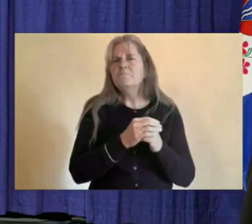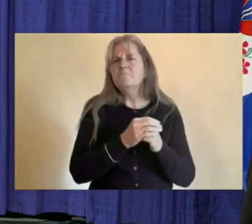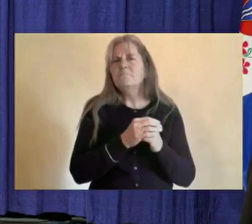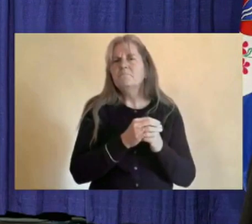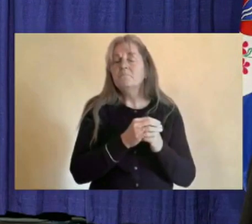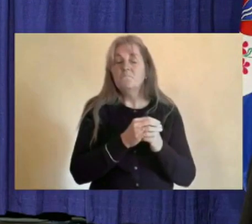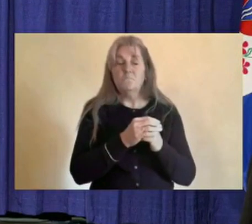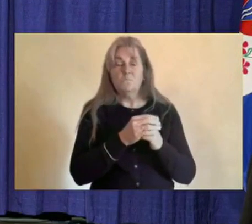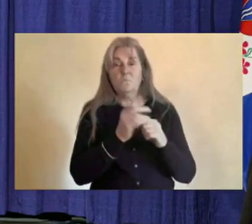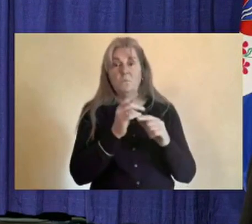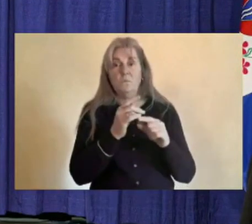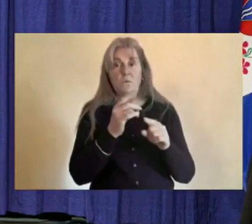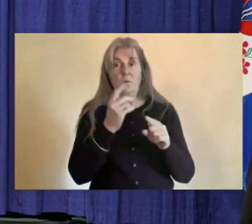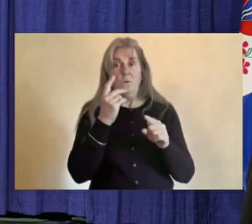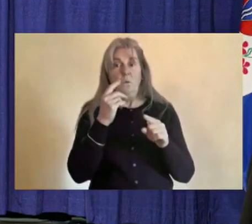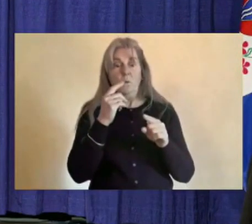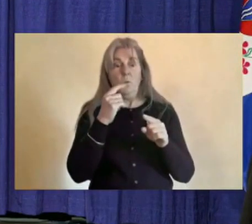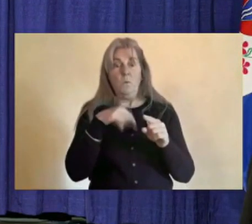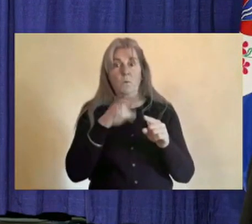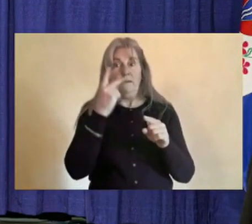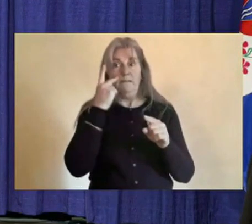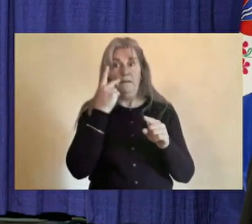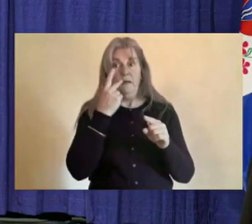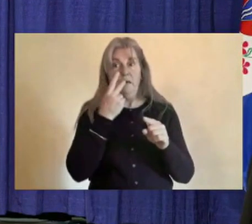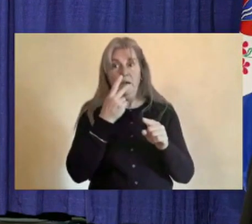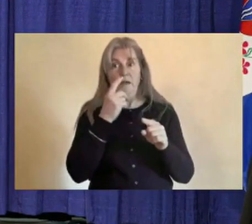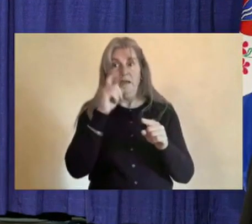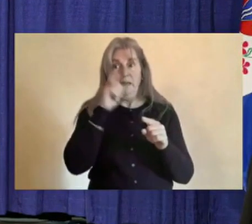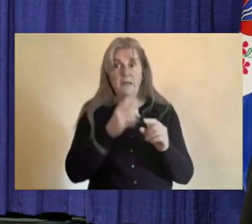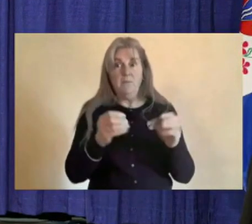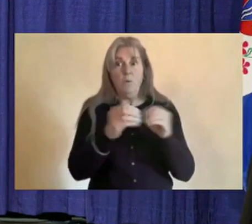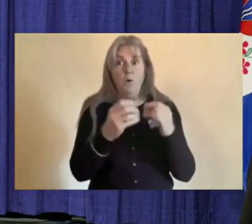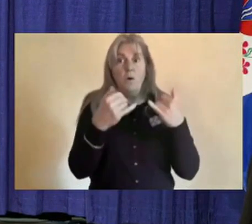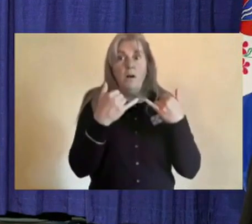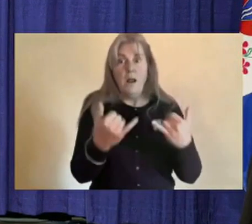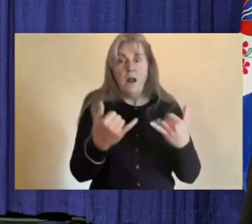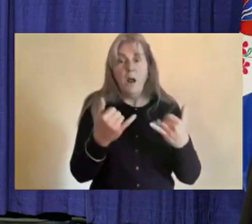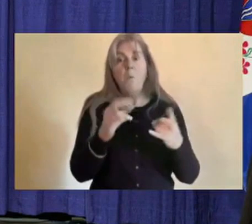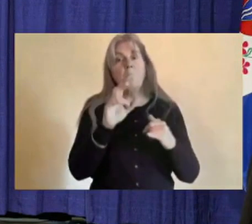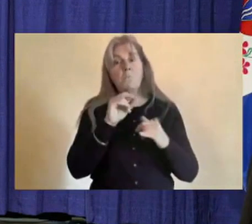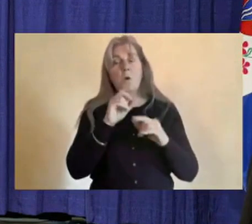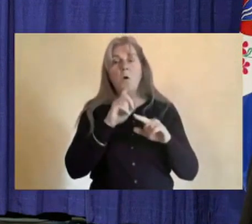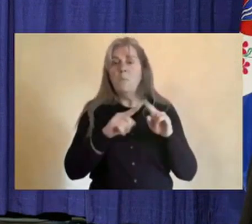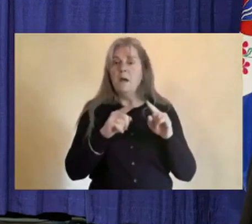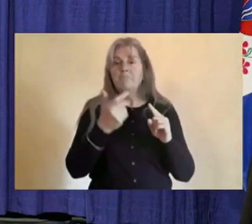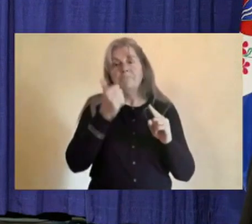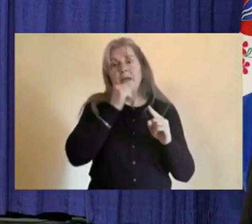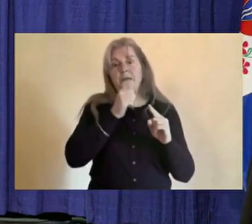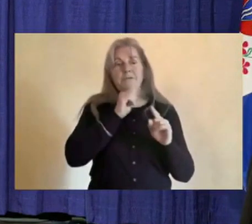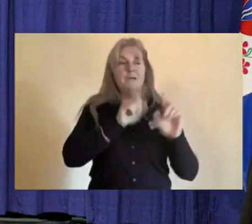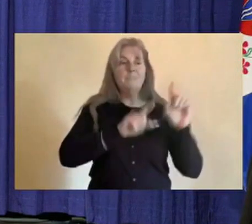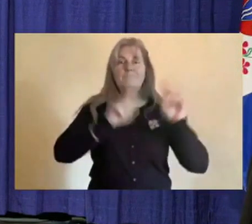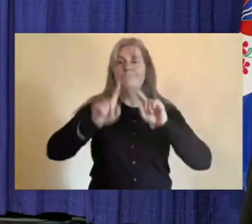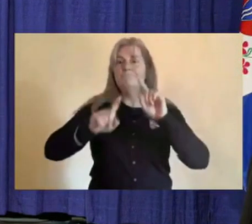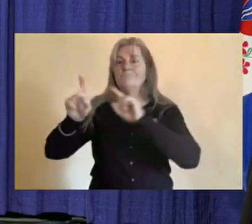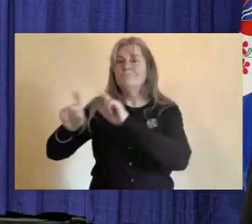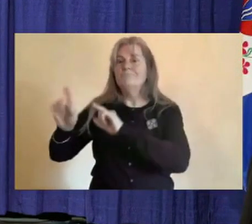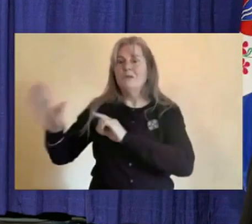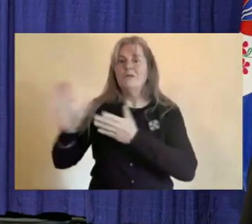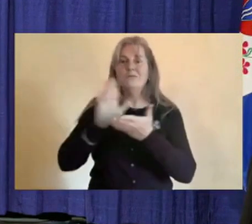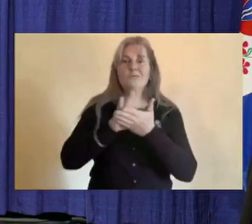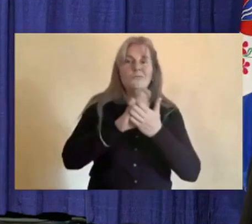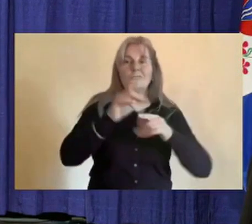a marked increase, although it is day to day at every school and the school administrations are working hard to make sure